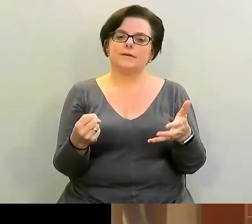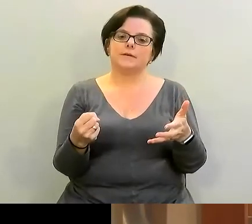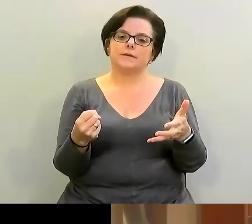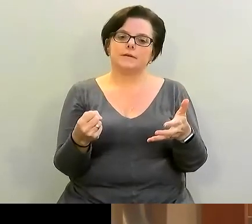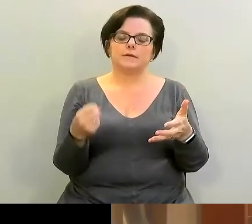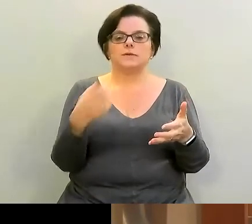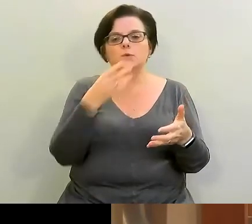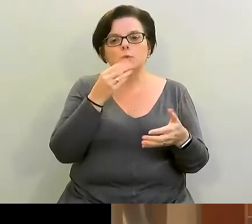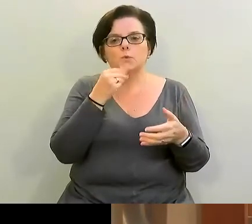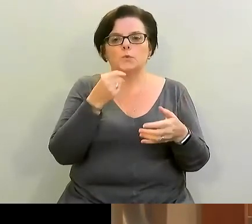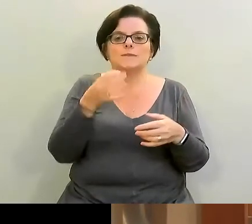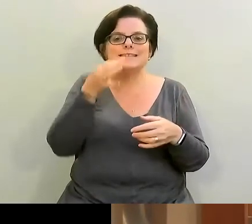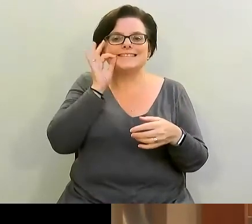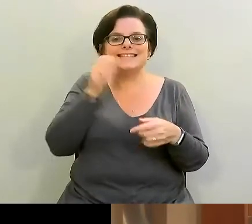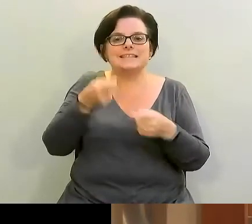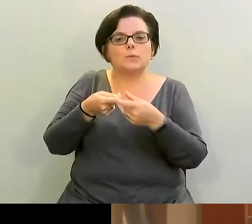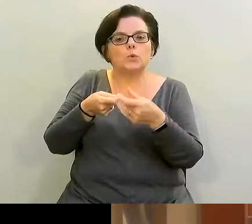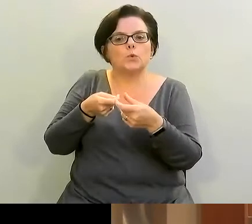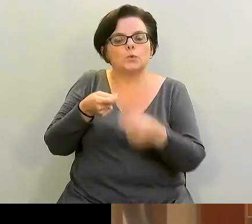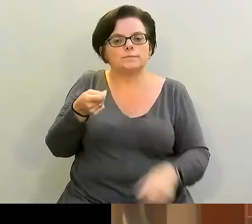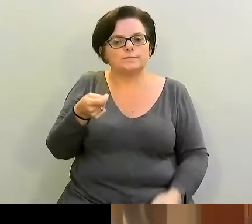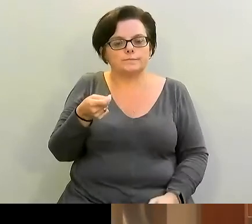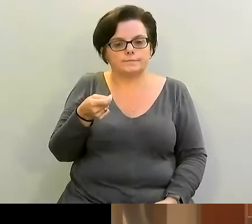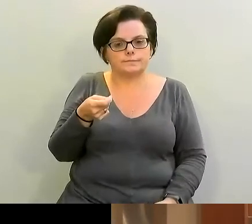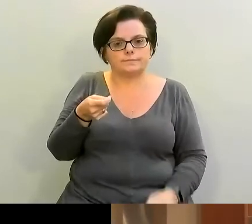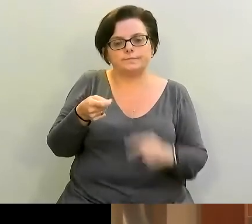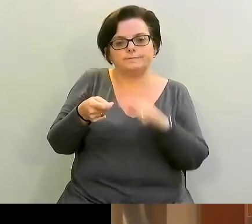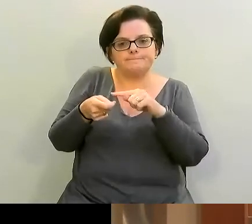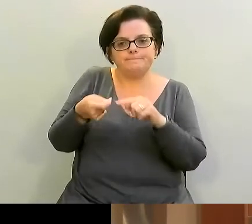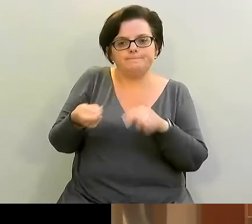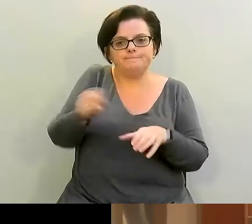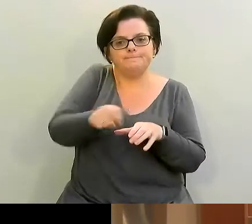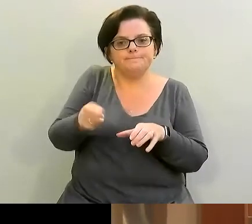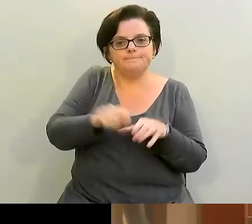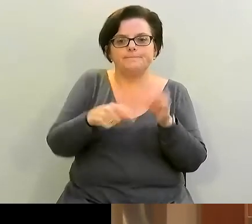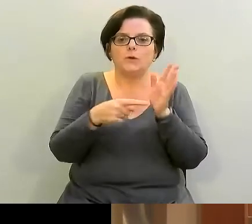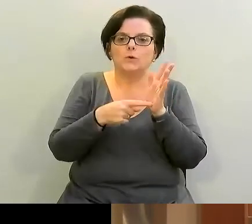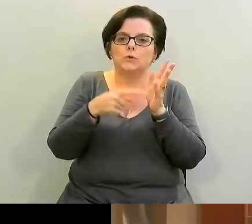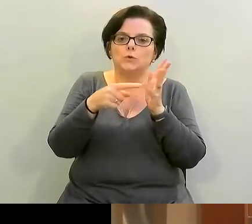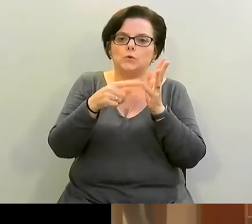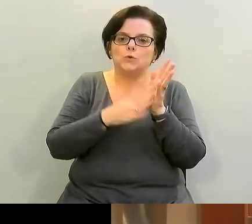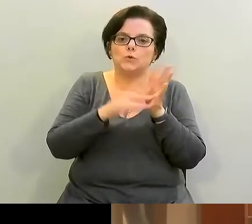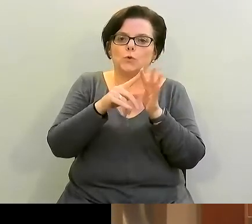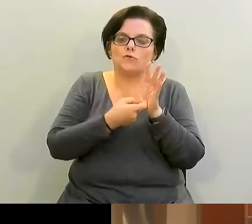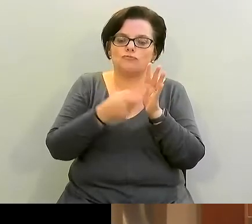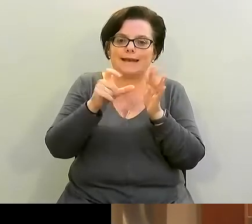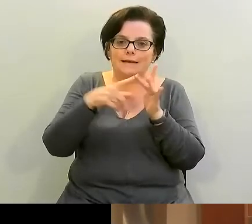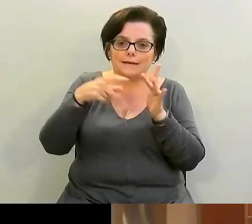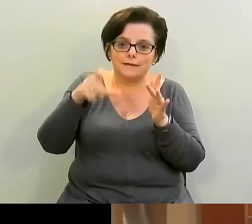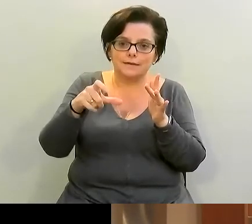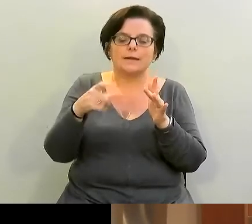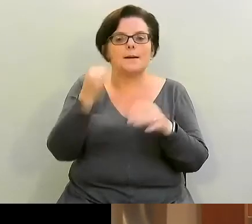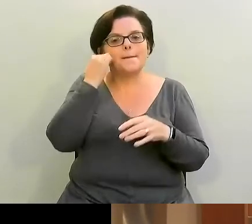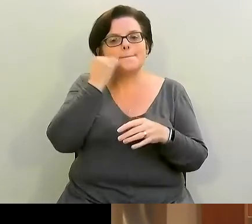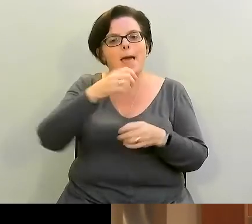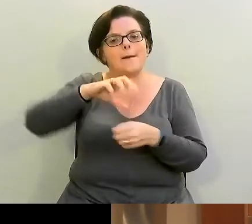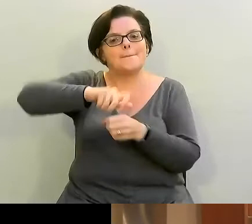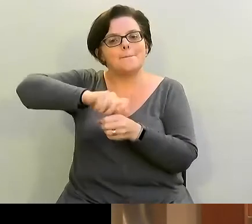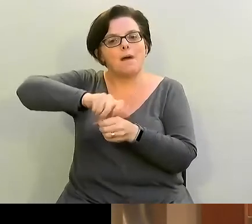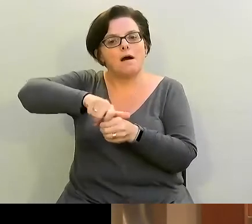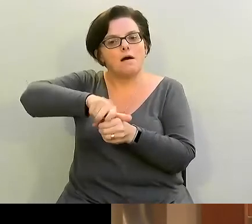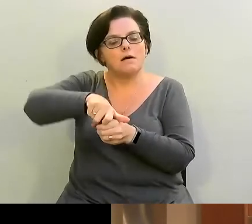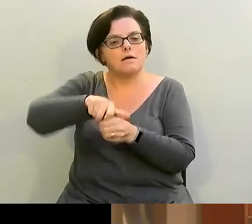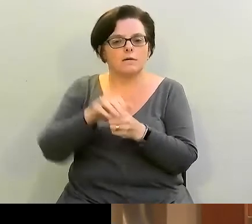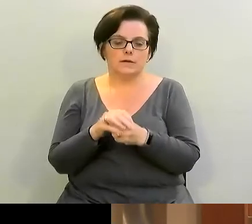a simple teaspoon measure. I'm going to measure out some turmeric with a pinch of black pepper. An easy hack for this is